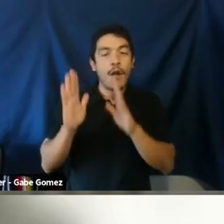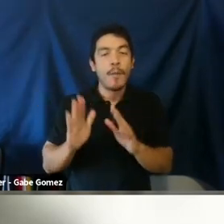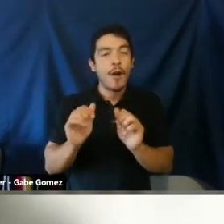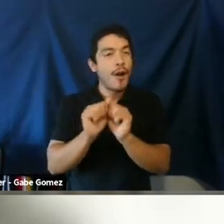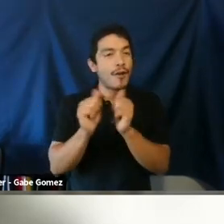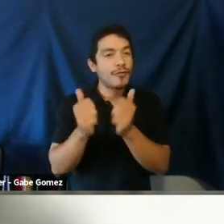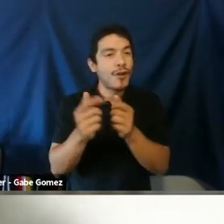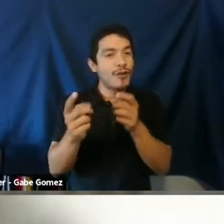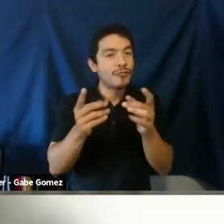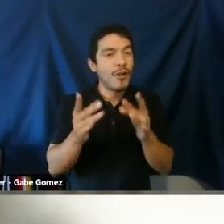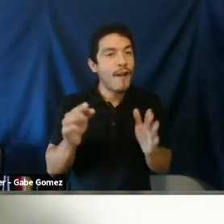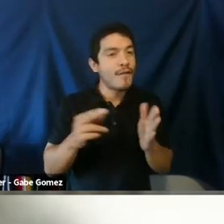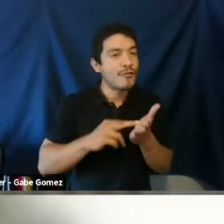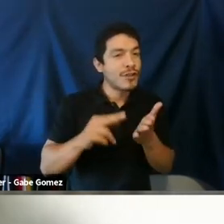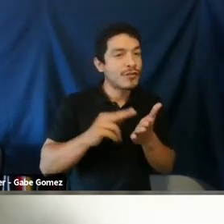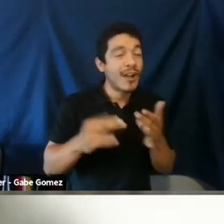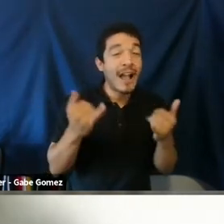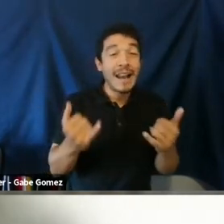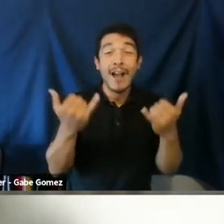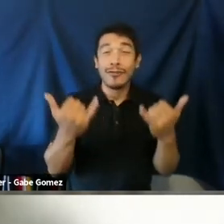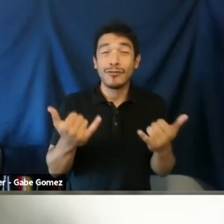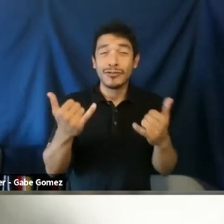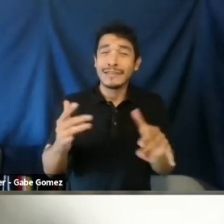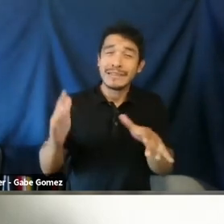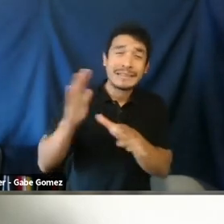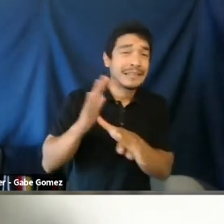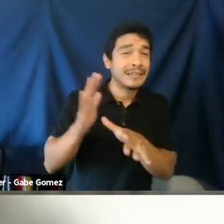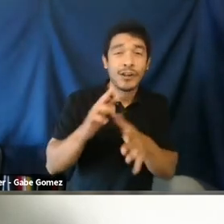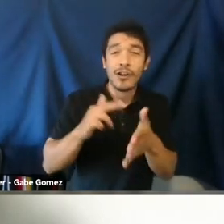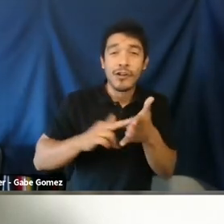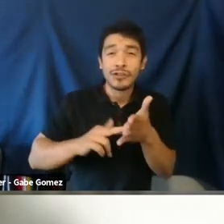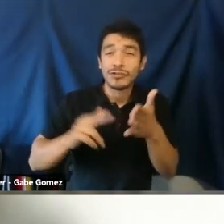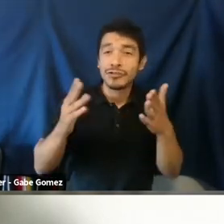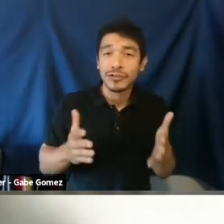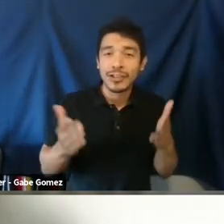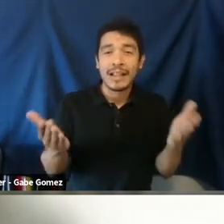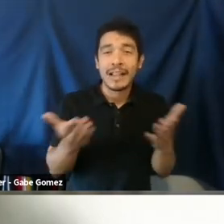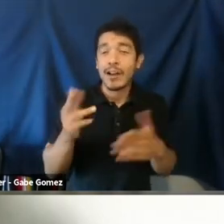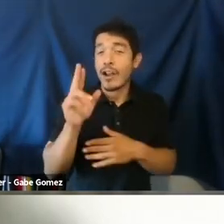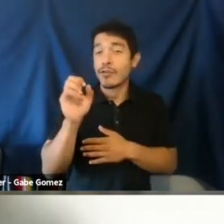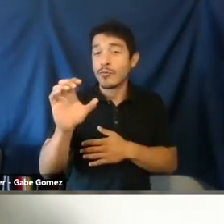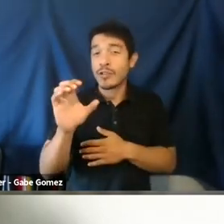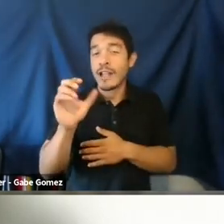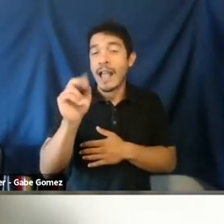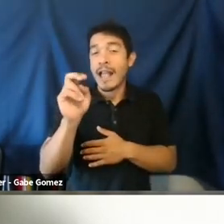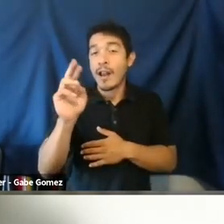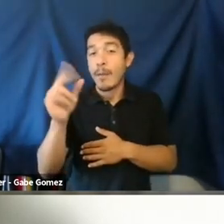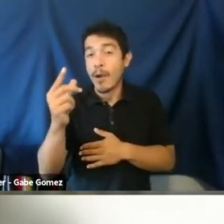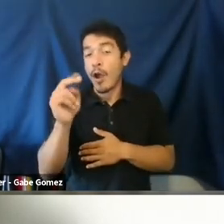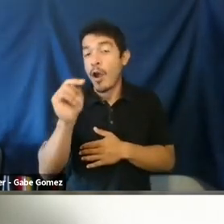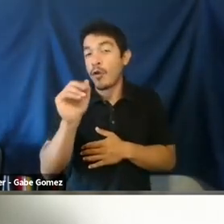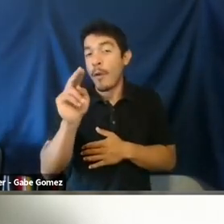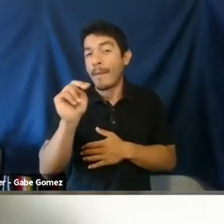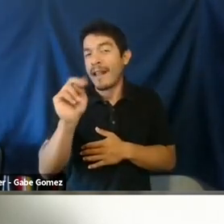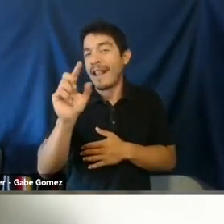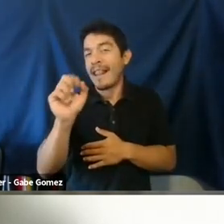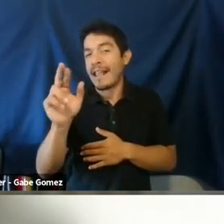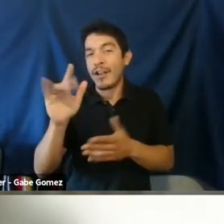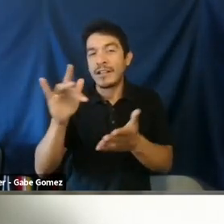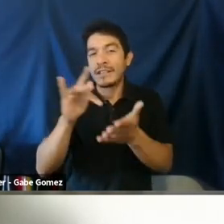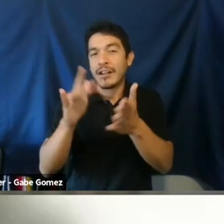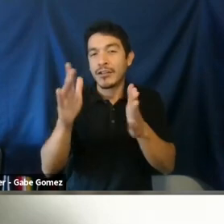welcome Soraya Giacardi, who was our former associate director of research and now the current senior researcher